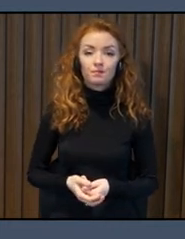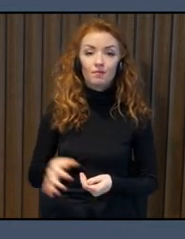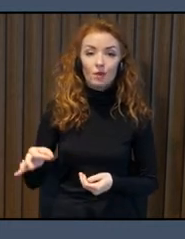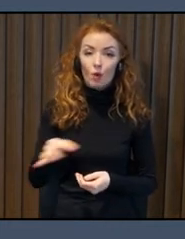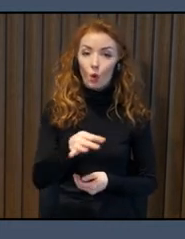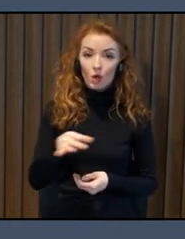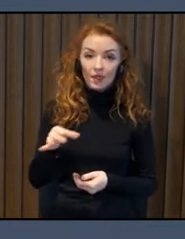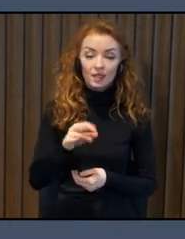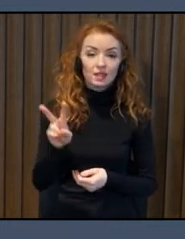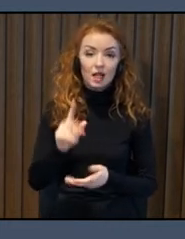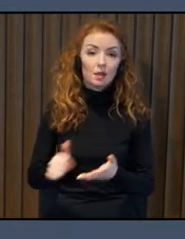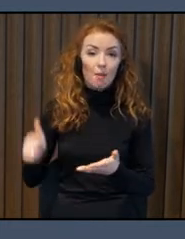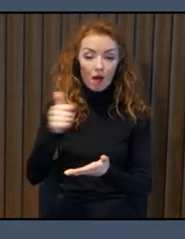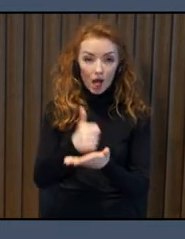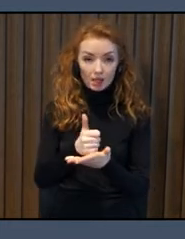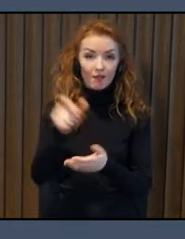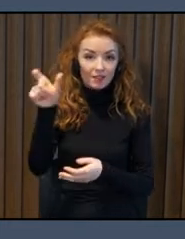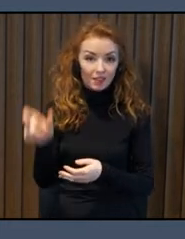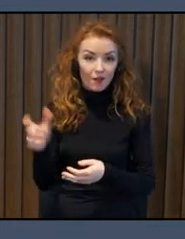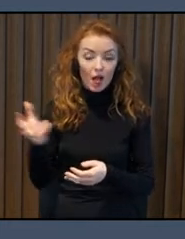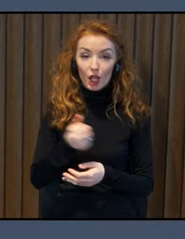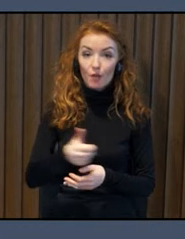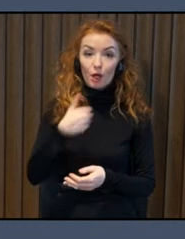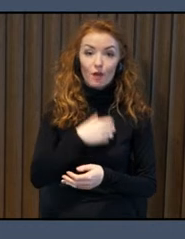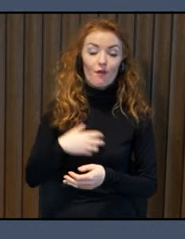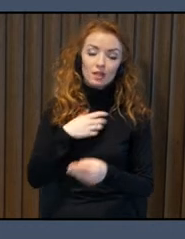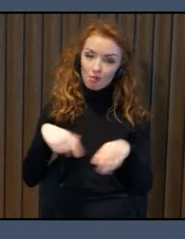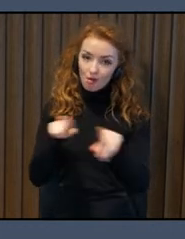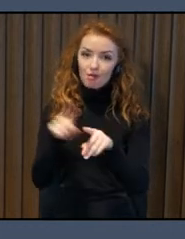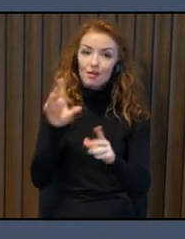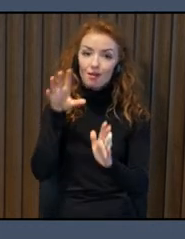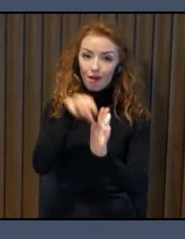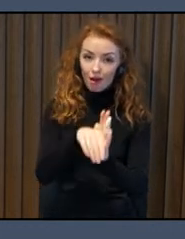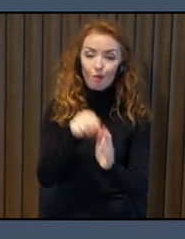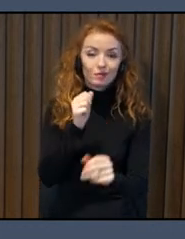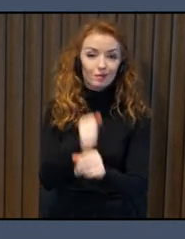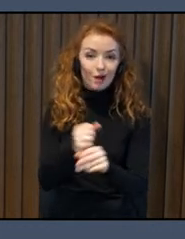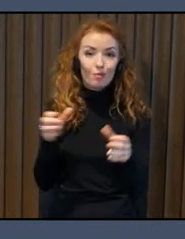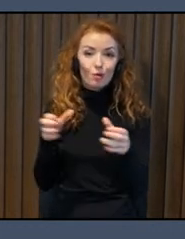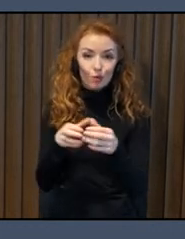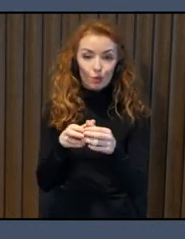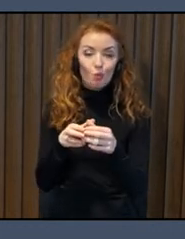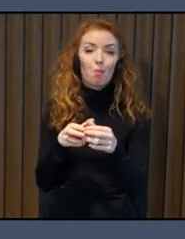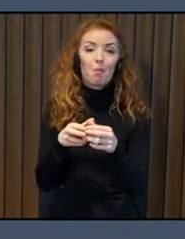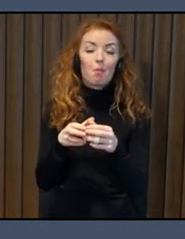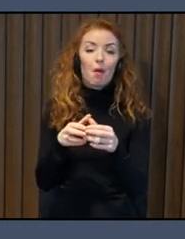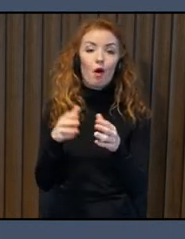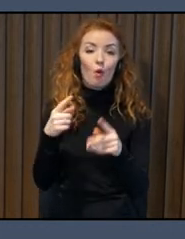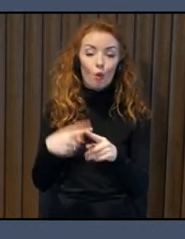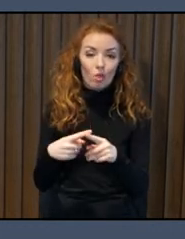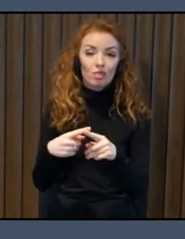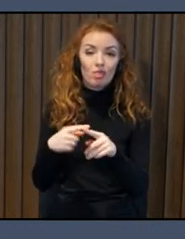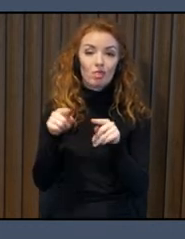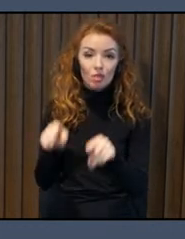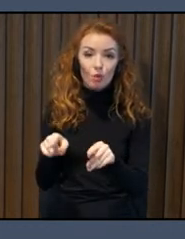department have their specific council to talk more about concrete issues. For example, what is being built, road, parks and pedestrian